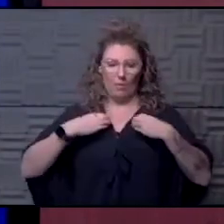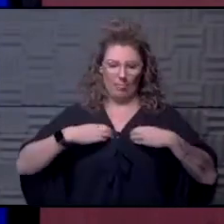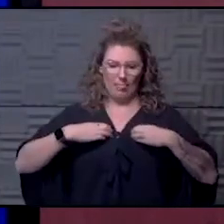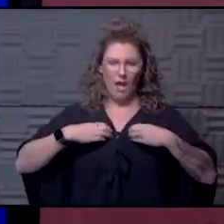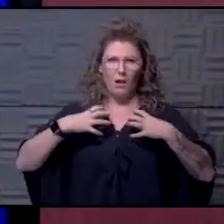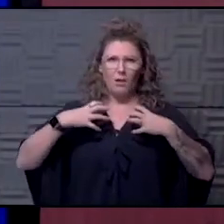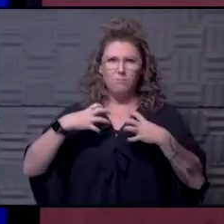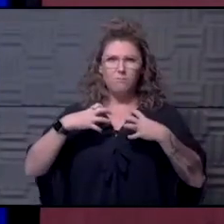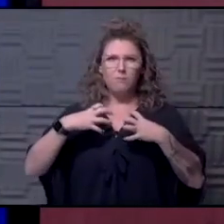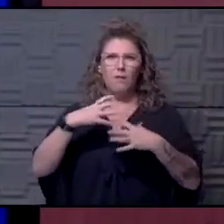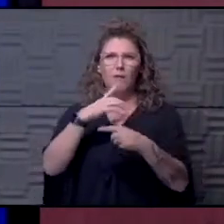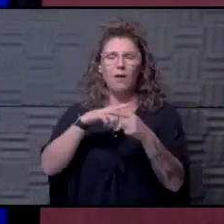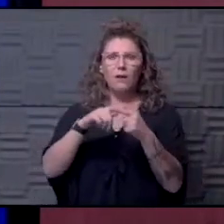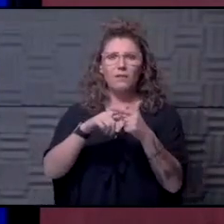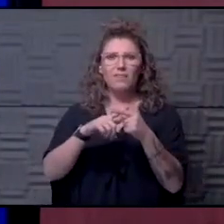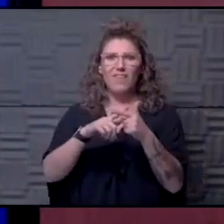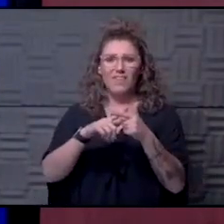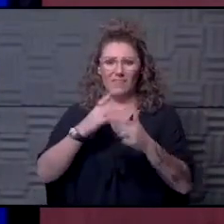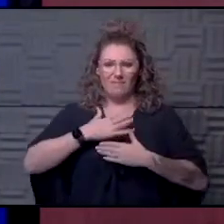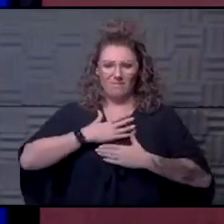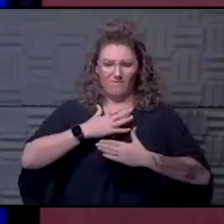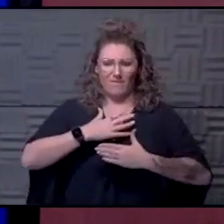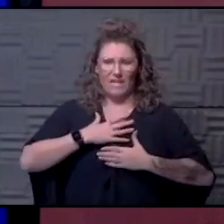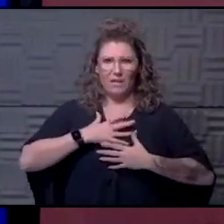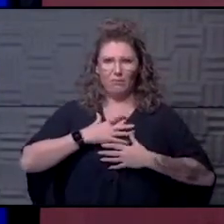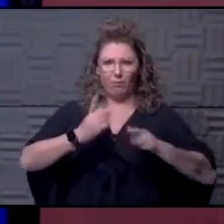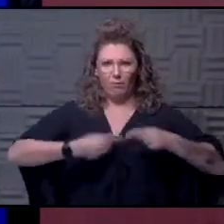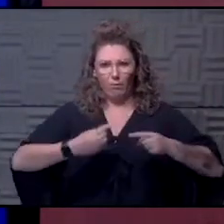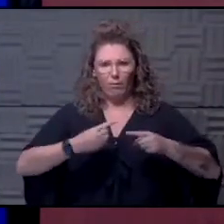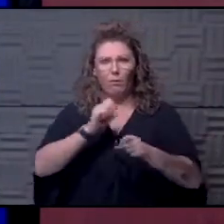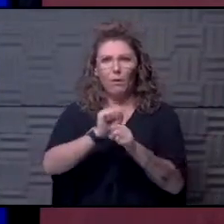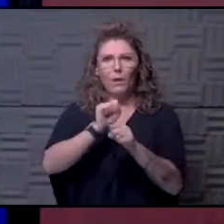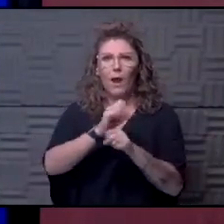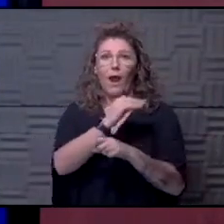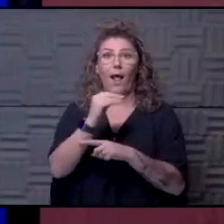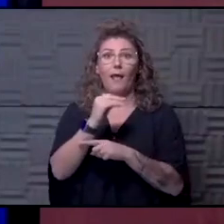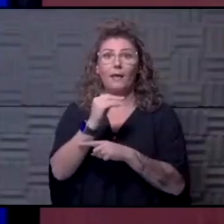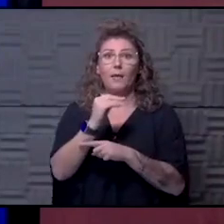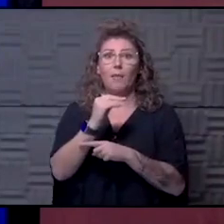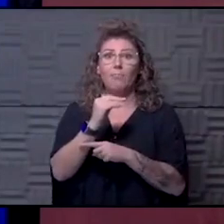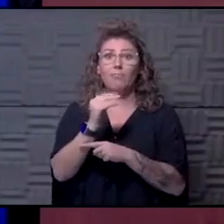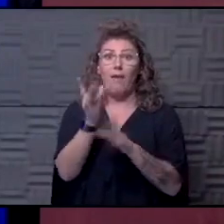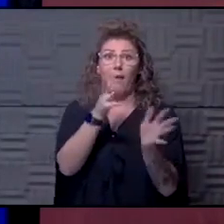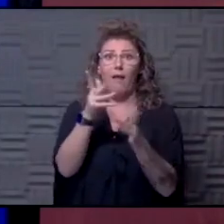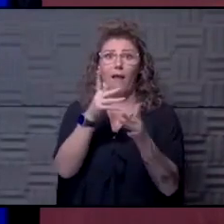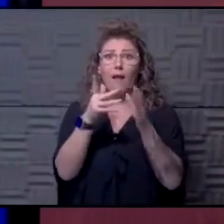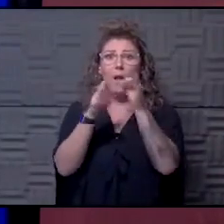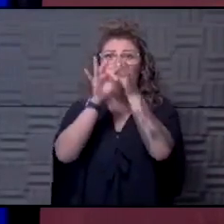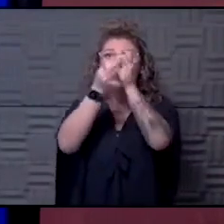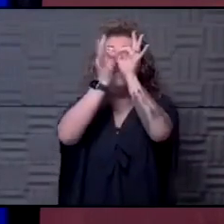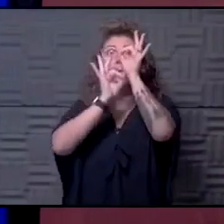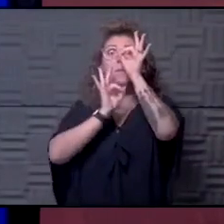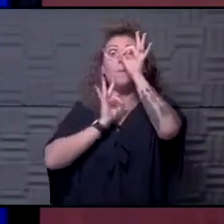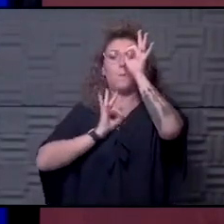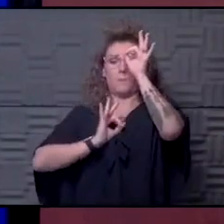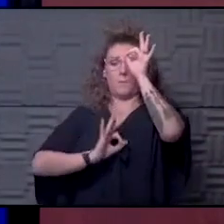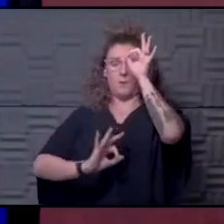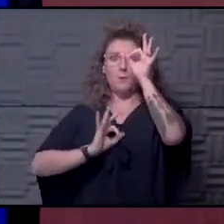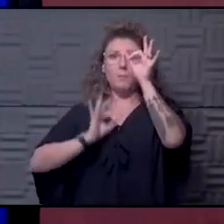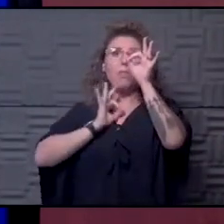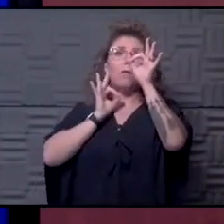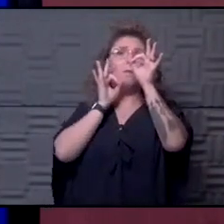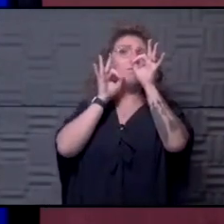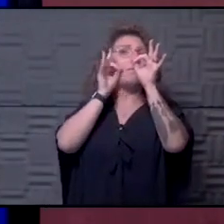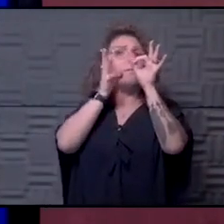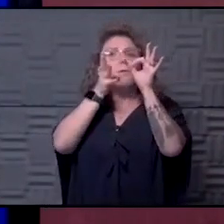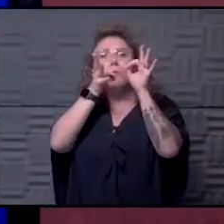stiff and it's hard for the ventilator to work. And so when it pushes air in, the air can just go right around the tube, you know, out the end and then back out through your mouth. And so we